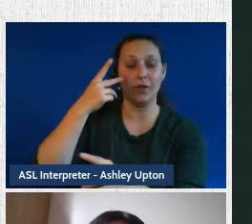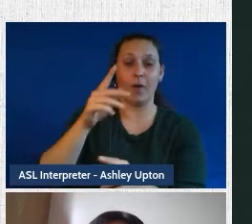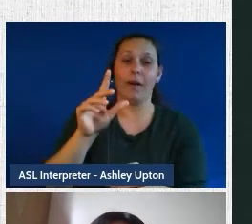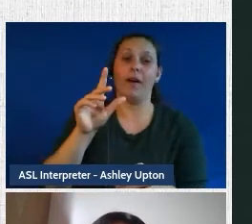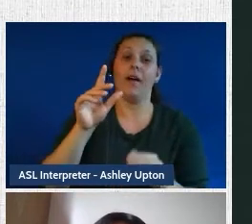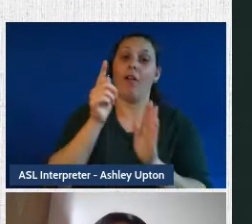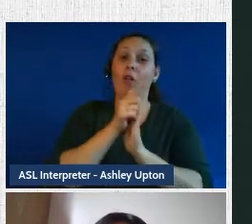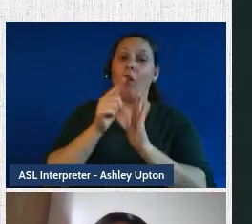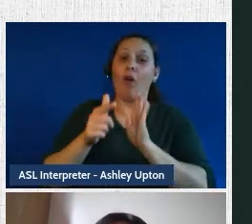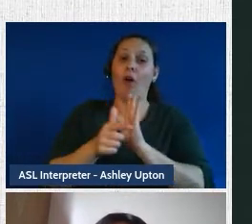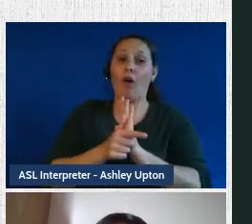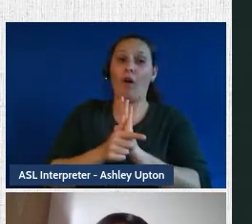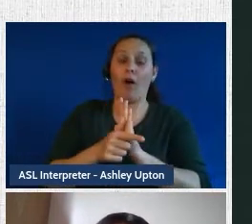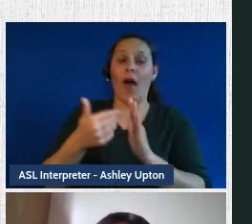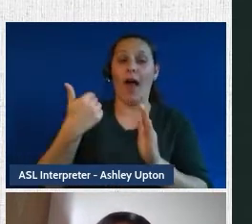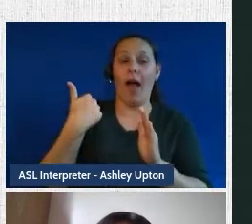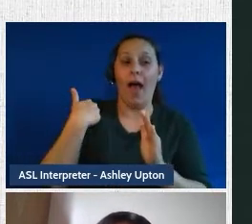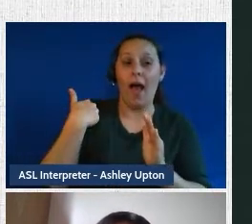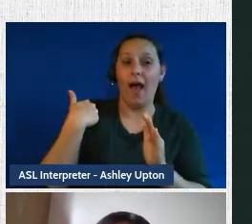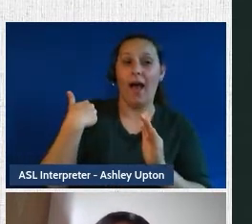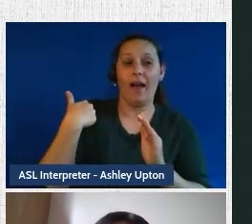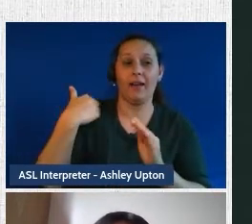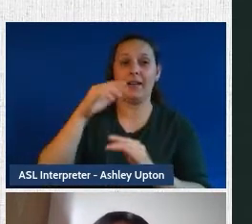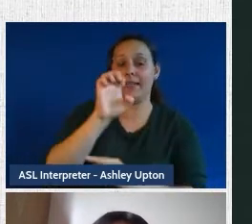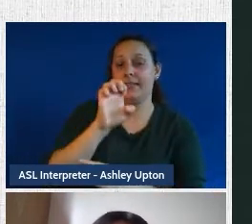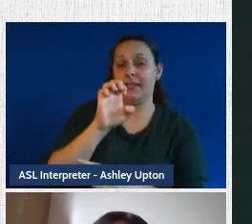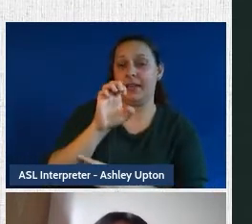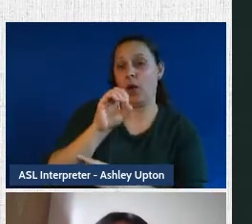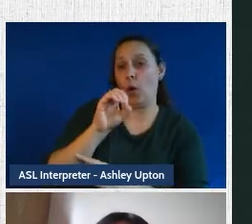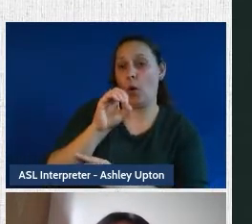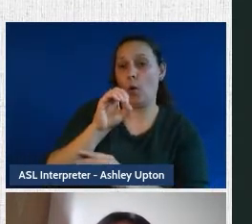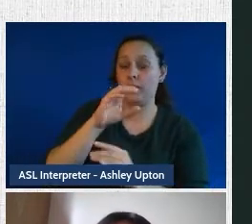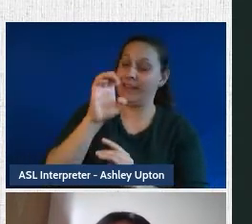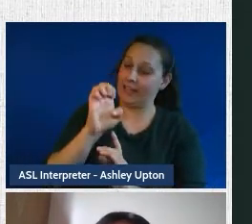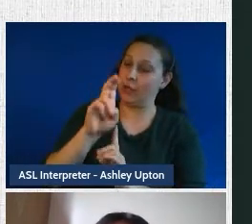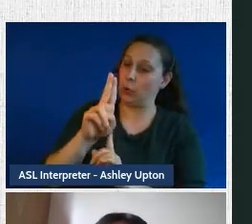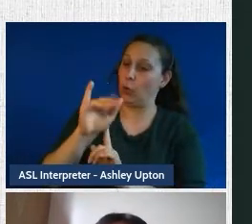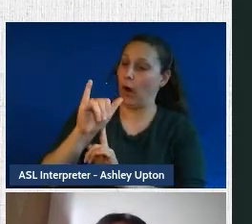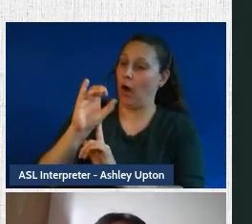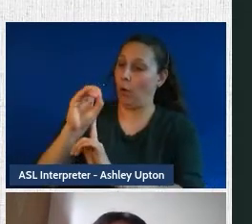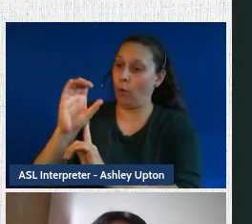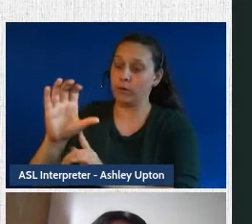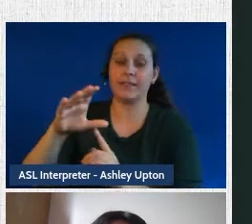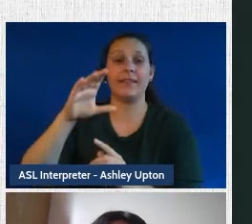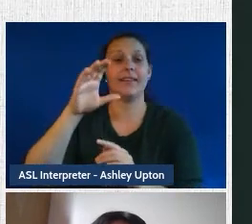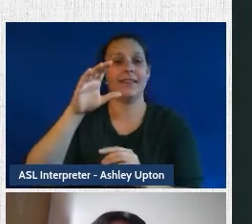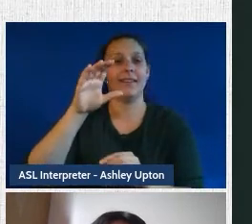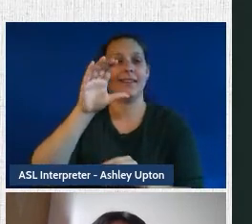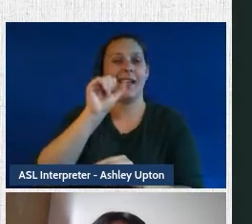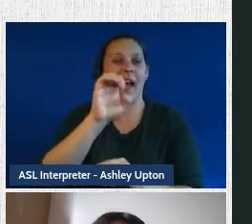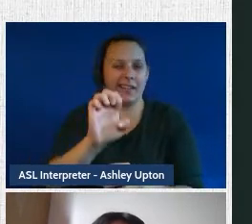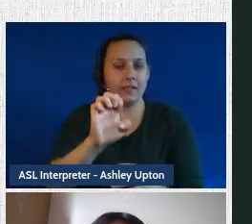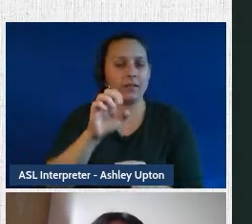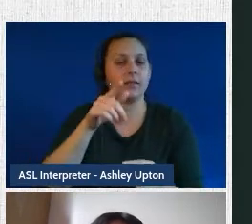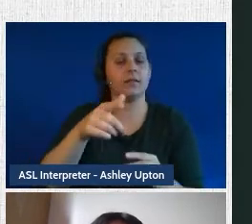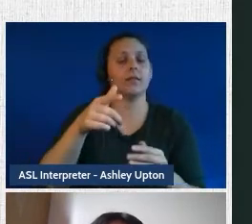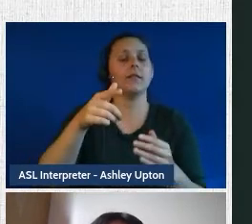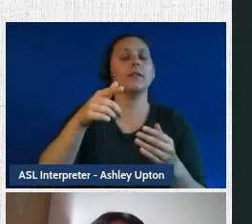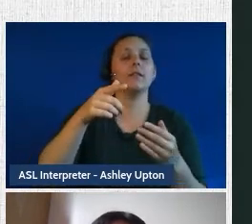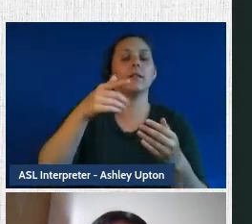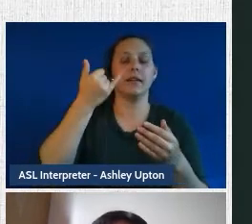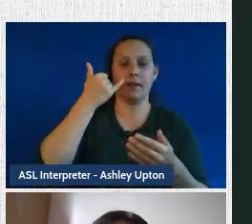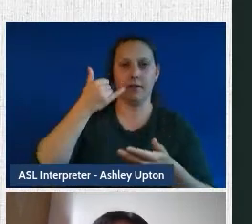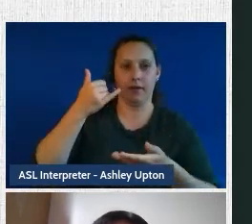we have read and annotated hundreds of EU IPO cases and identified the key factors which goes into the likelihood of